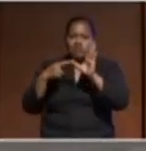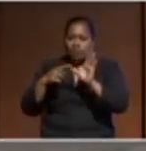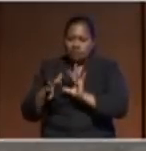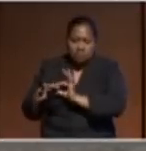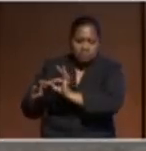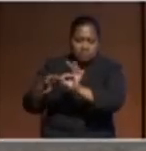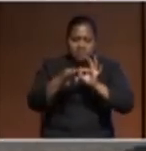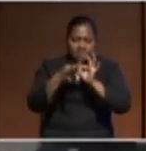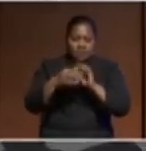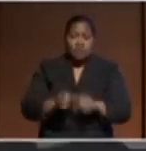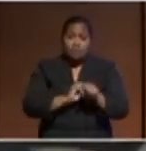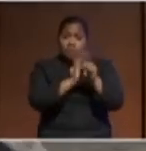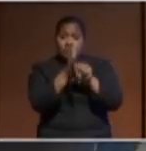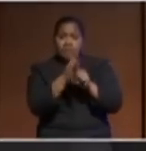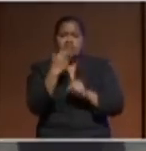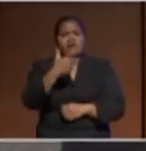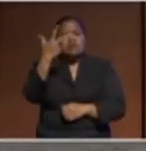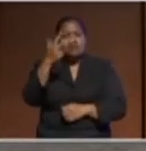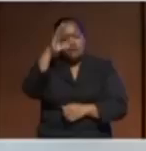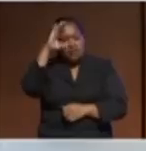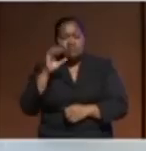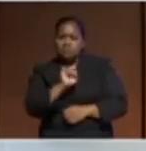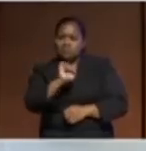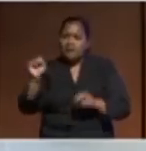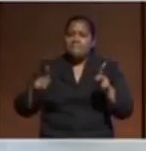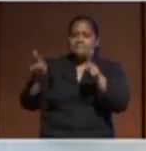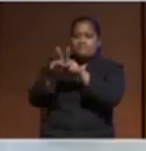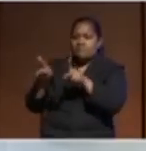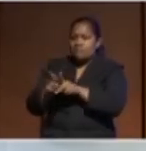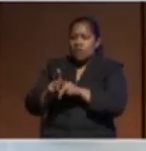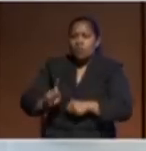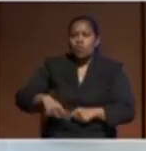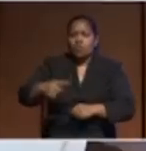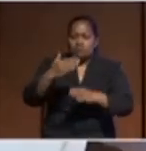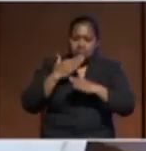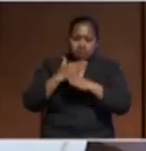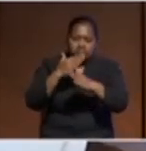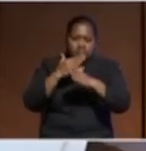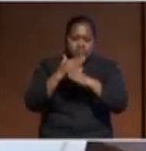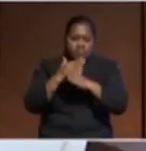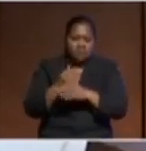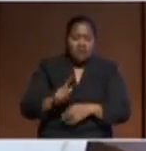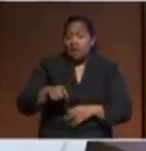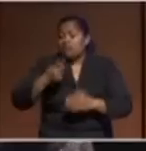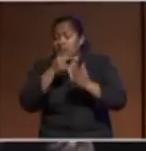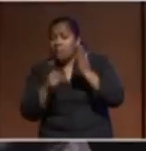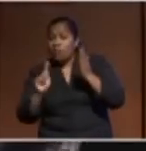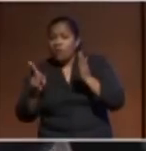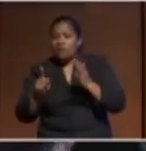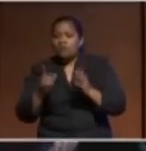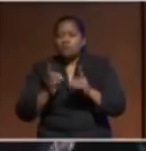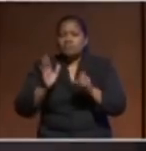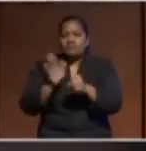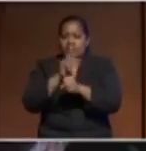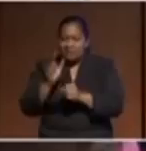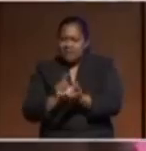of COVID-19 our 18 countries and their partners continued work and the next part of the process developed clear pathways towards 2050